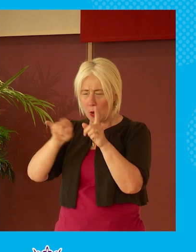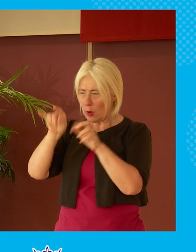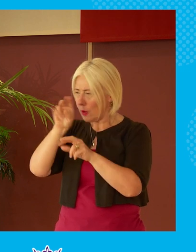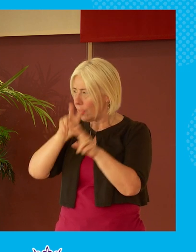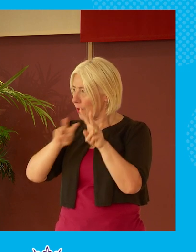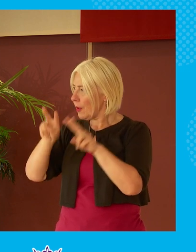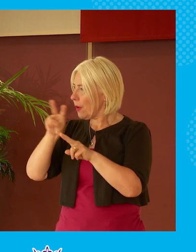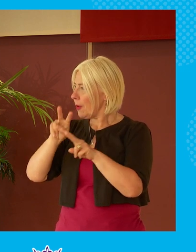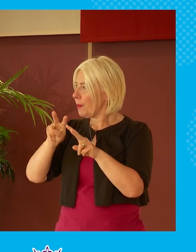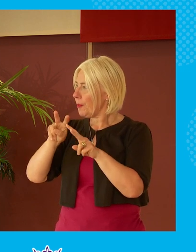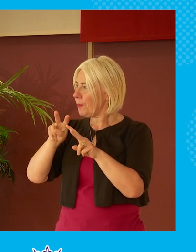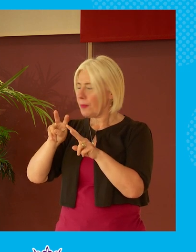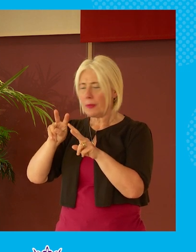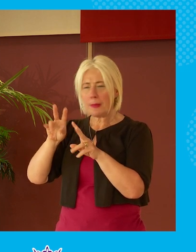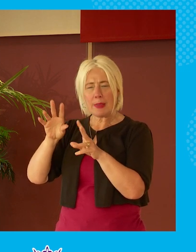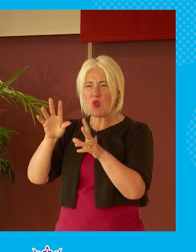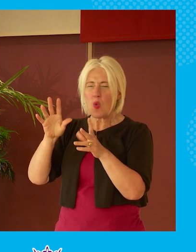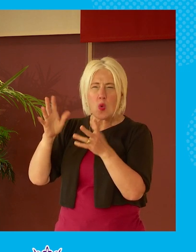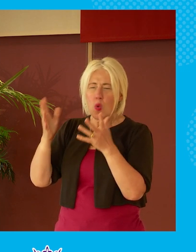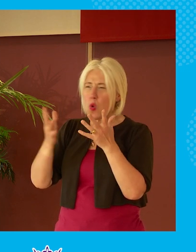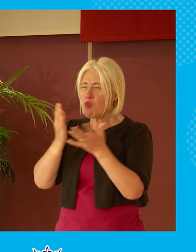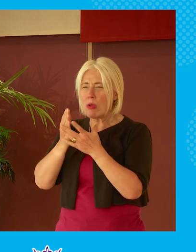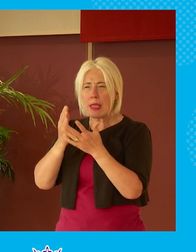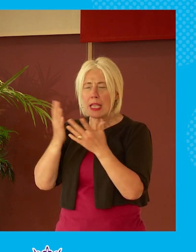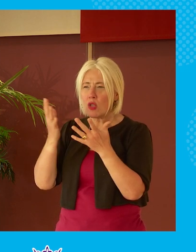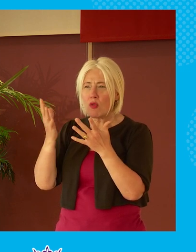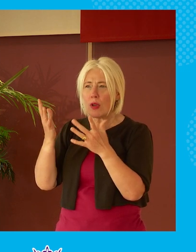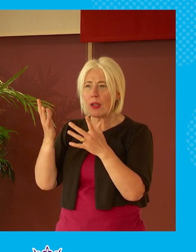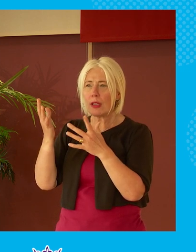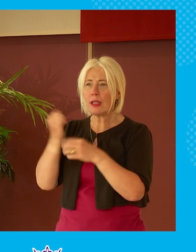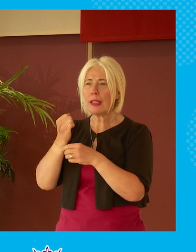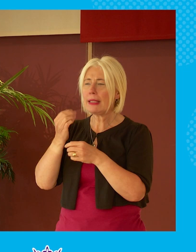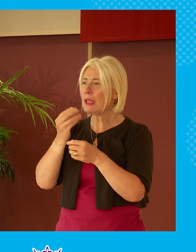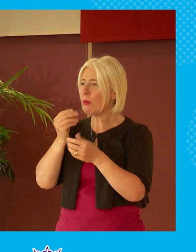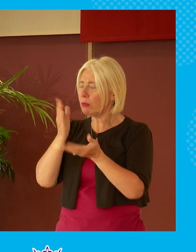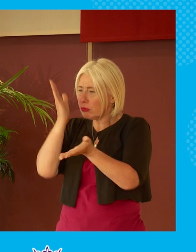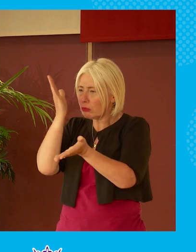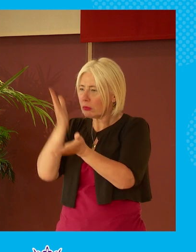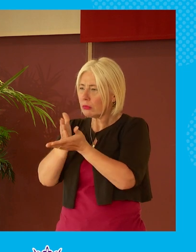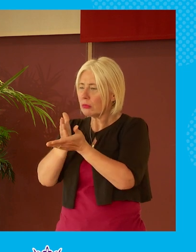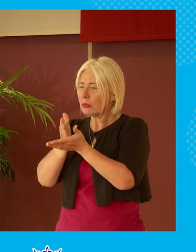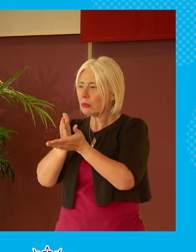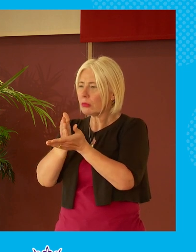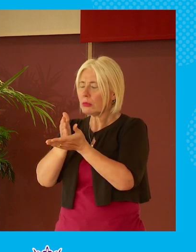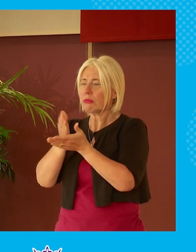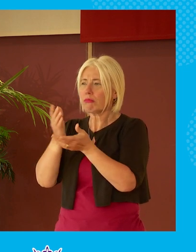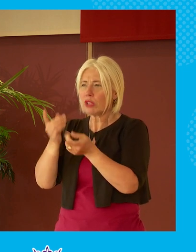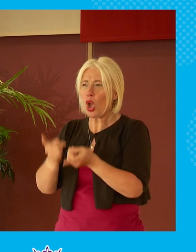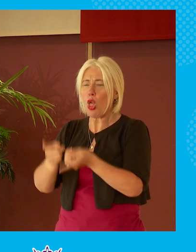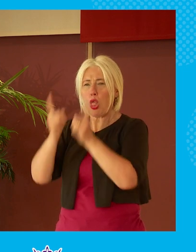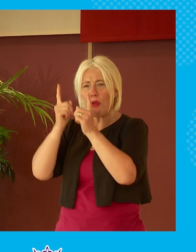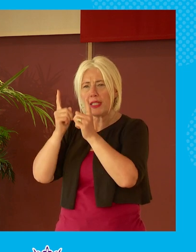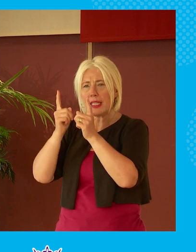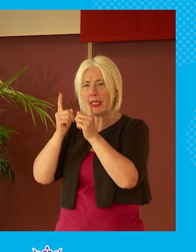to really to get some like authoritative like and really to get some going through a decision-making